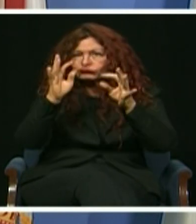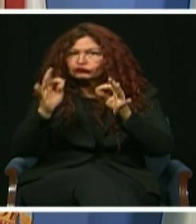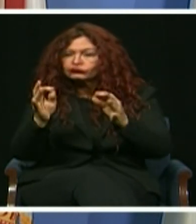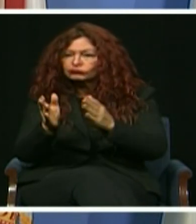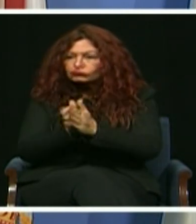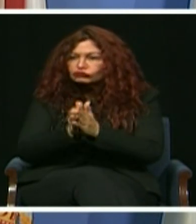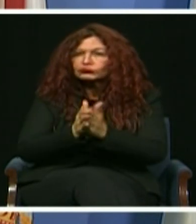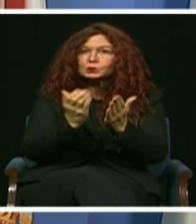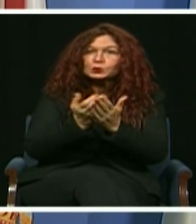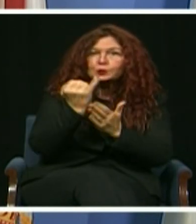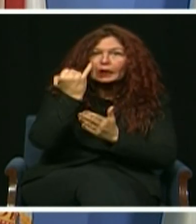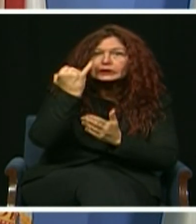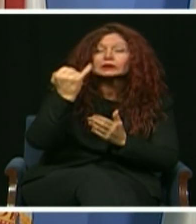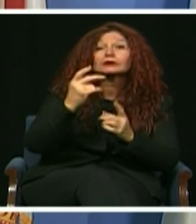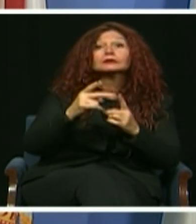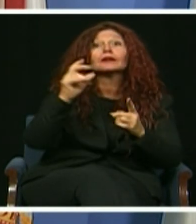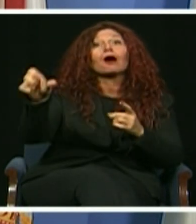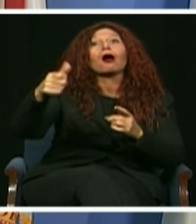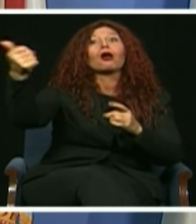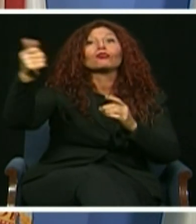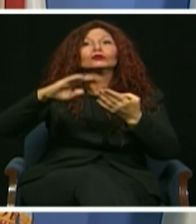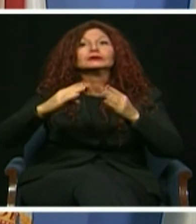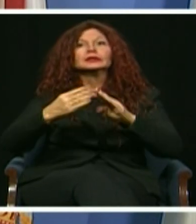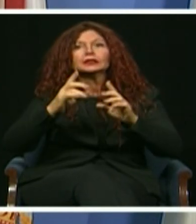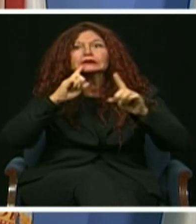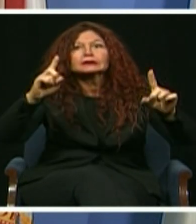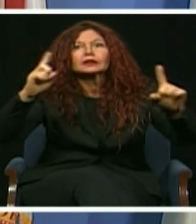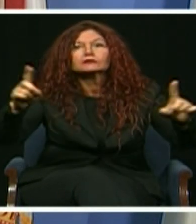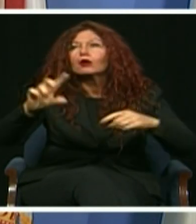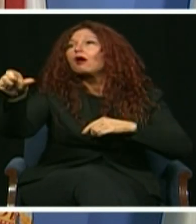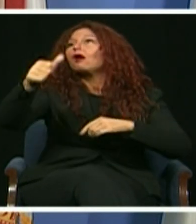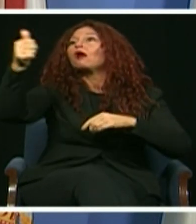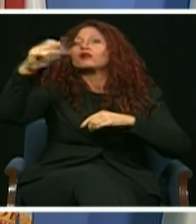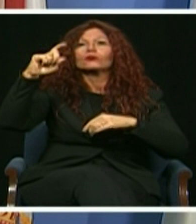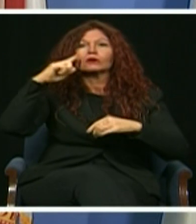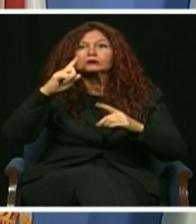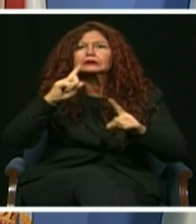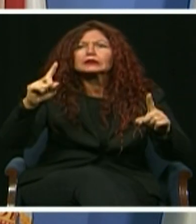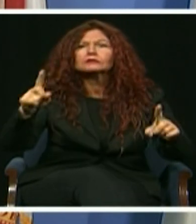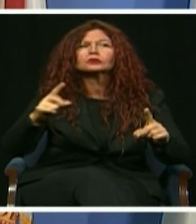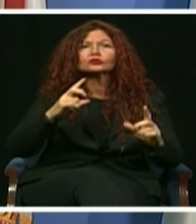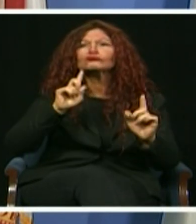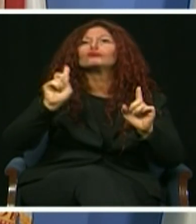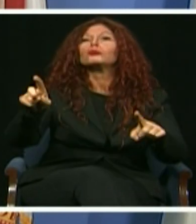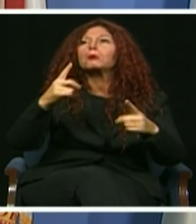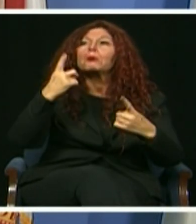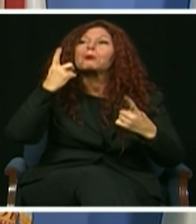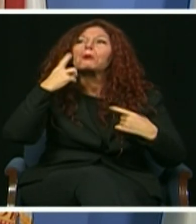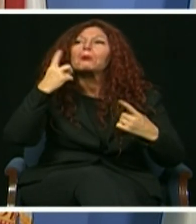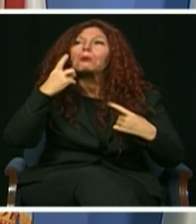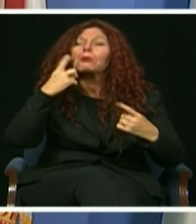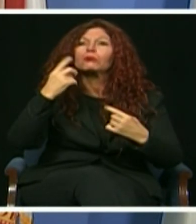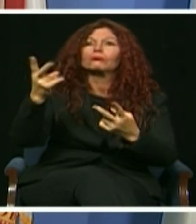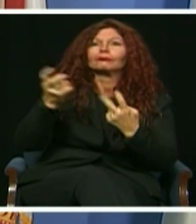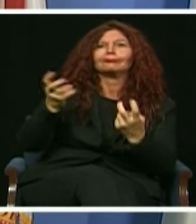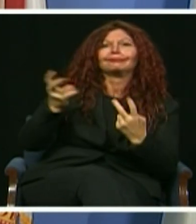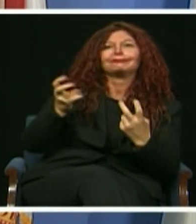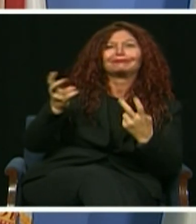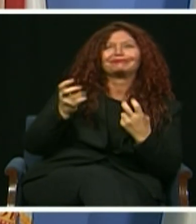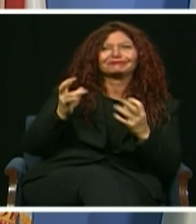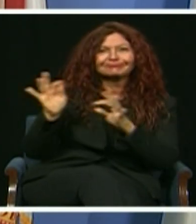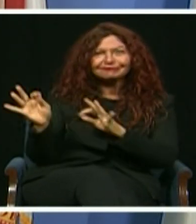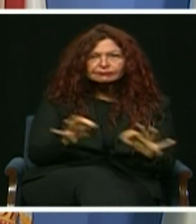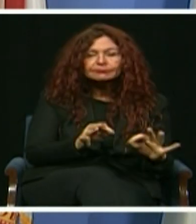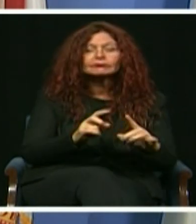government, and to help us measure the progress and performance of these initiatives. I'm also creating Miami-Dade's first Office